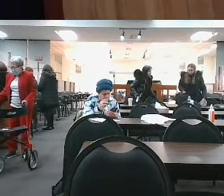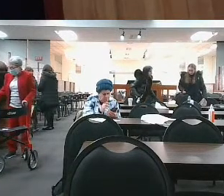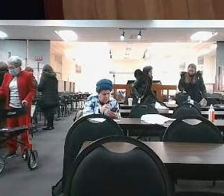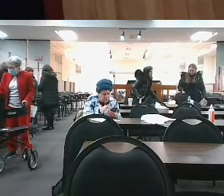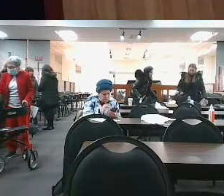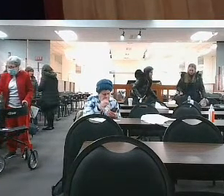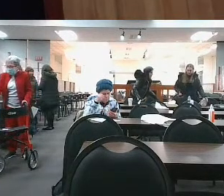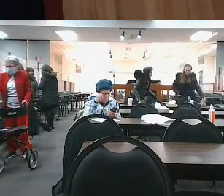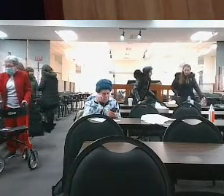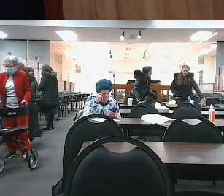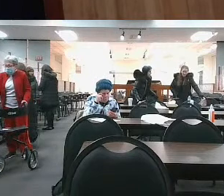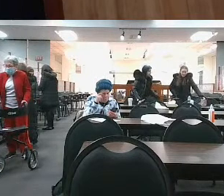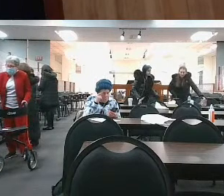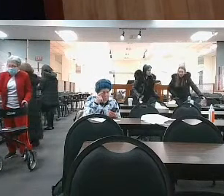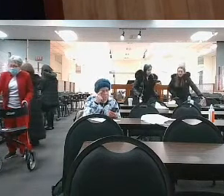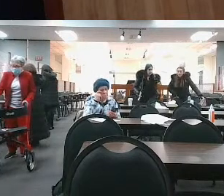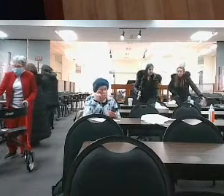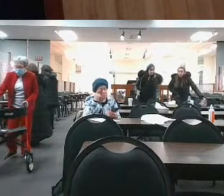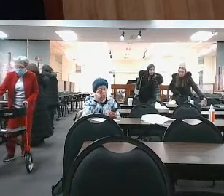Absolutely. Thank you.